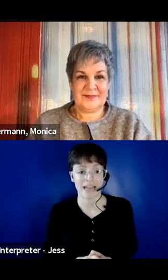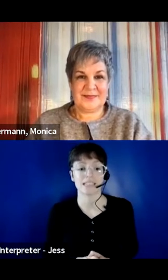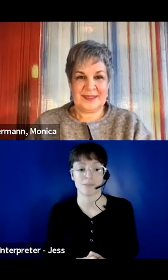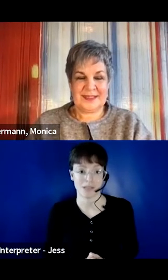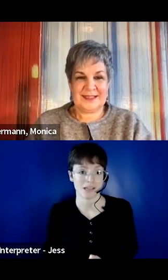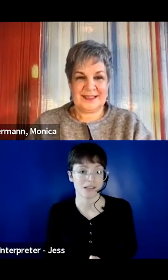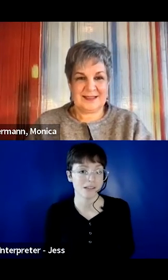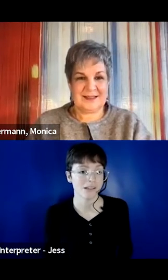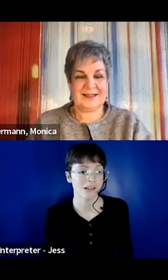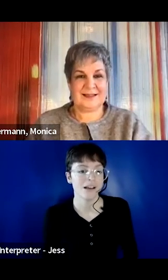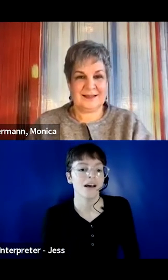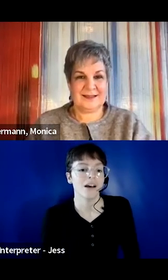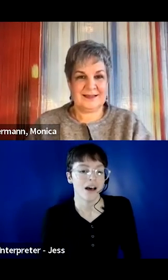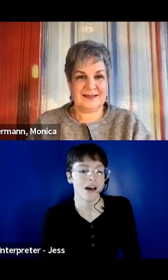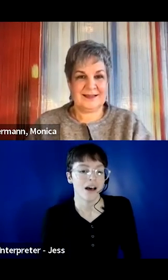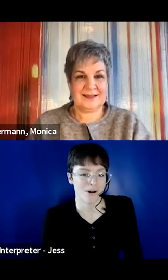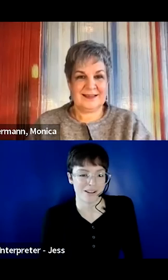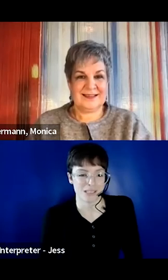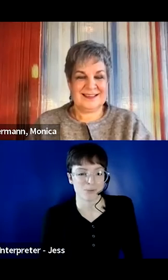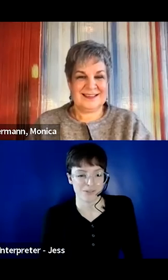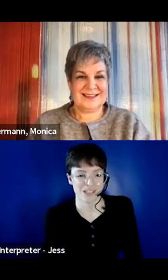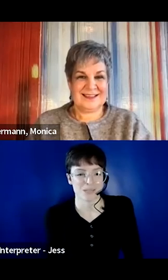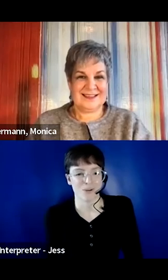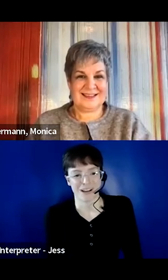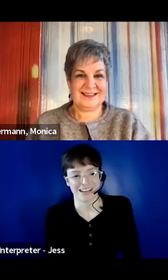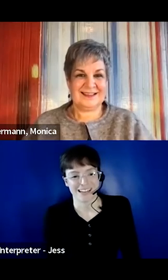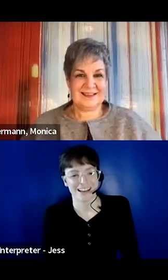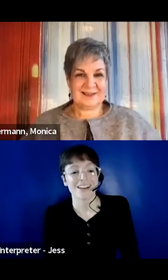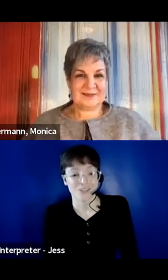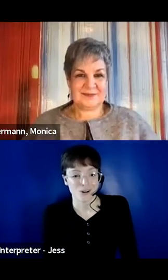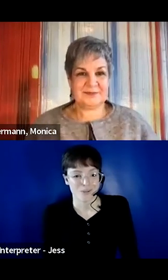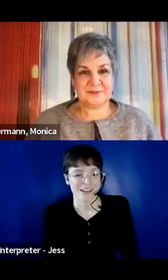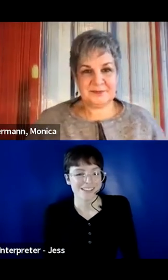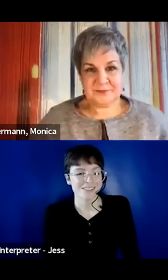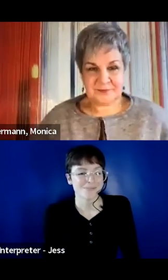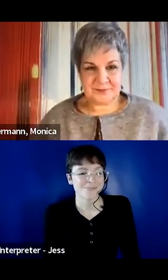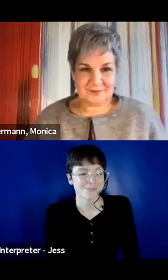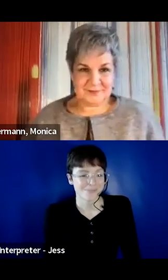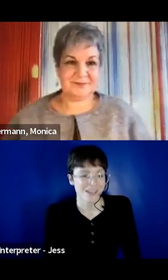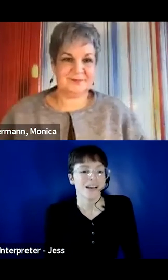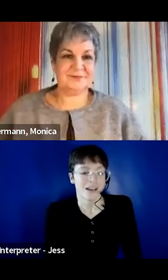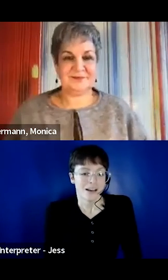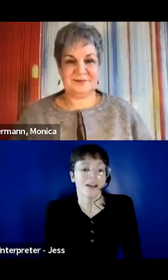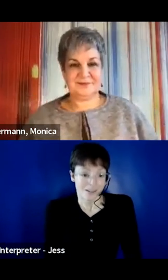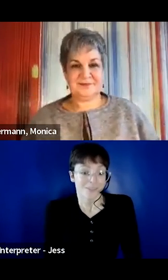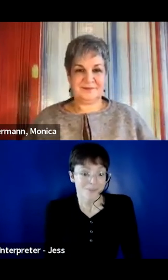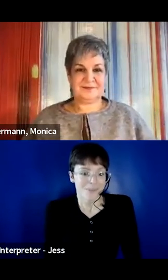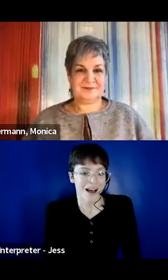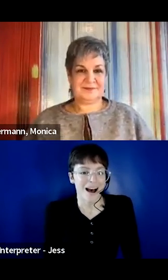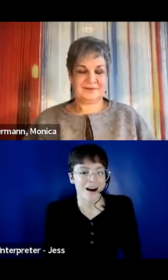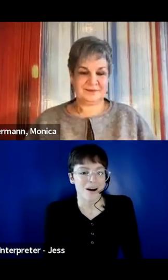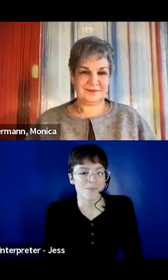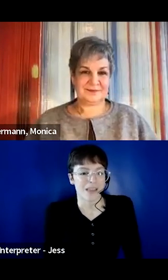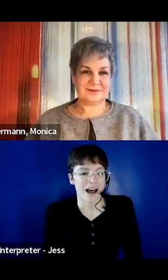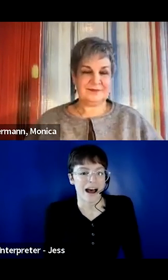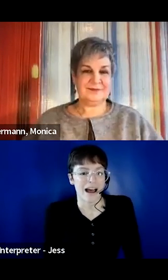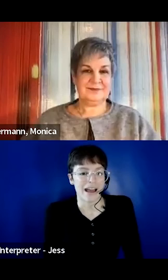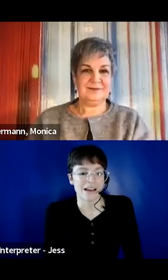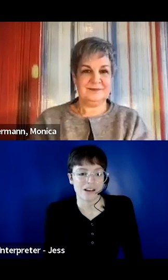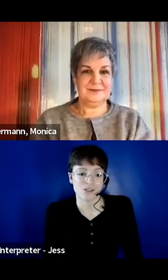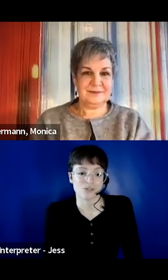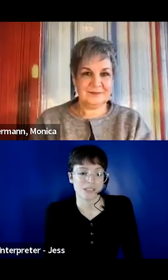like to add something. Oh, of course. On this previous point, if you don't mind. Of course. Um,